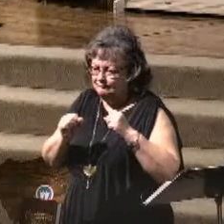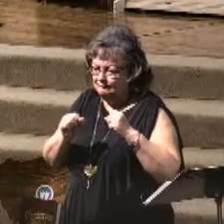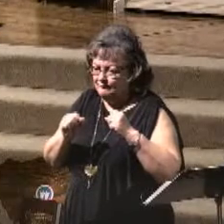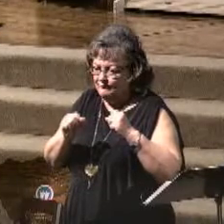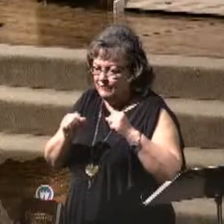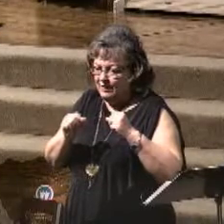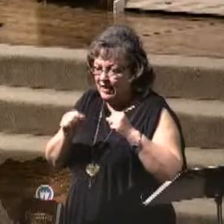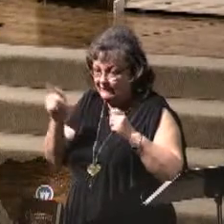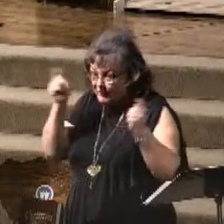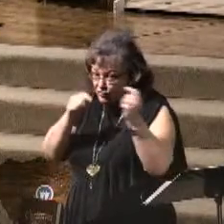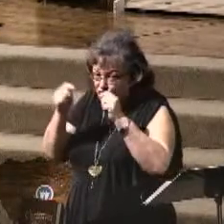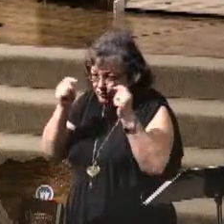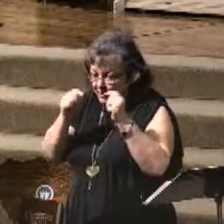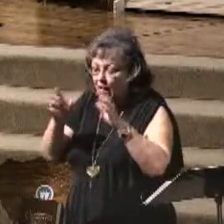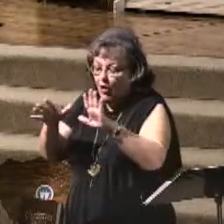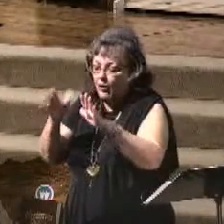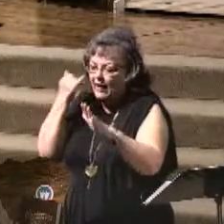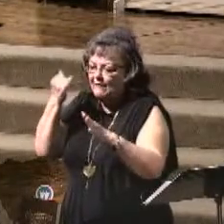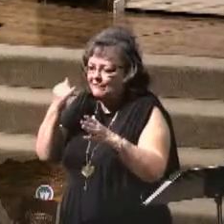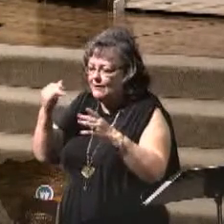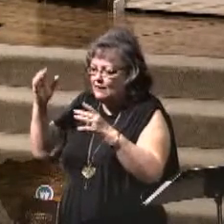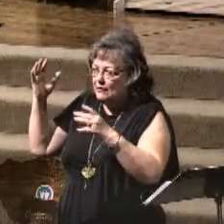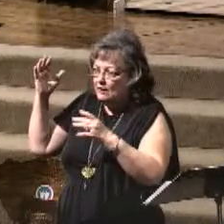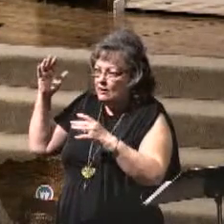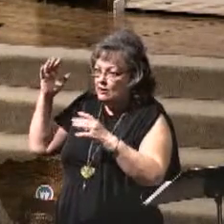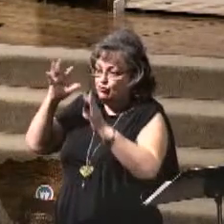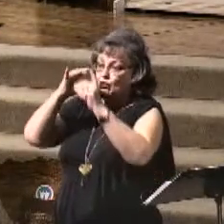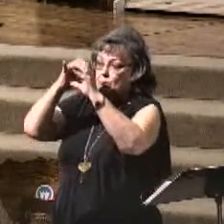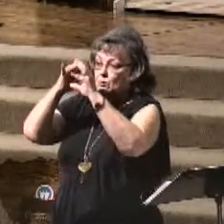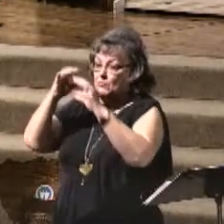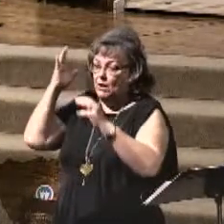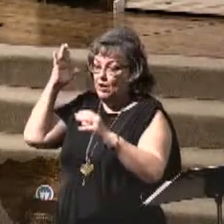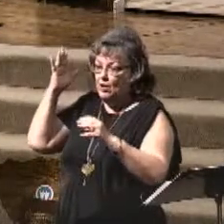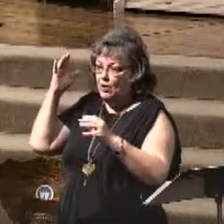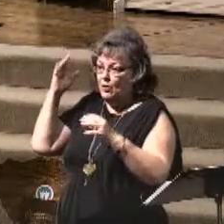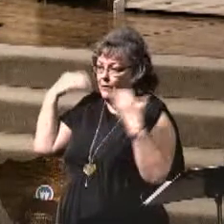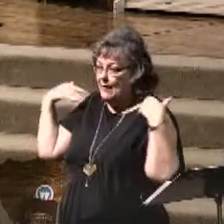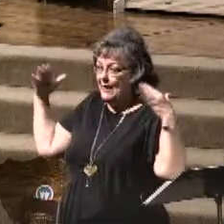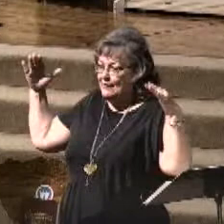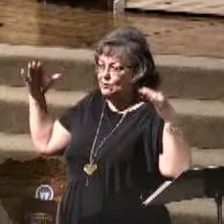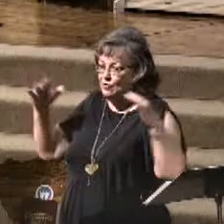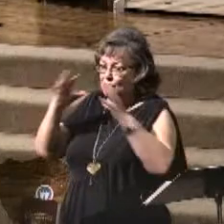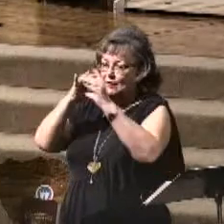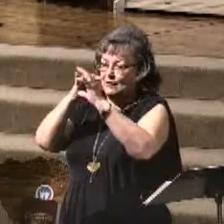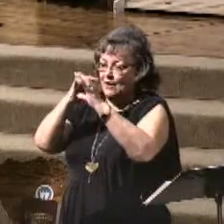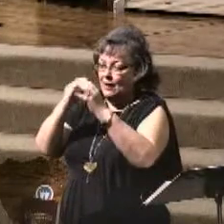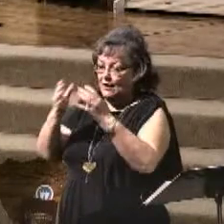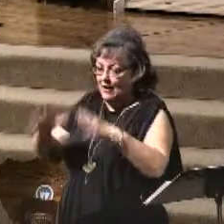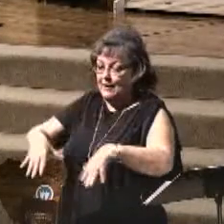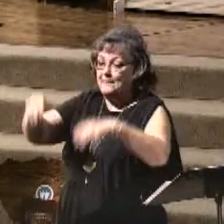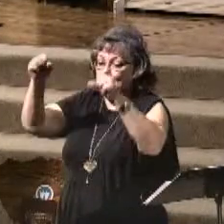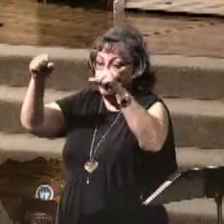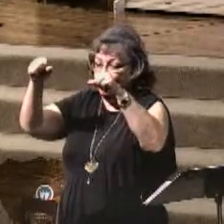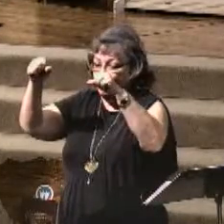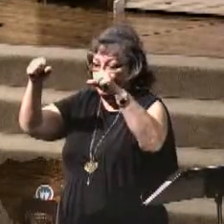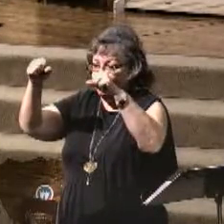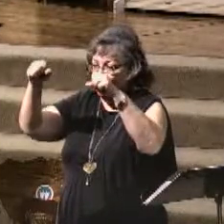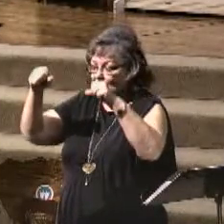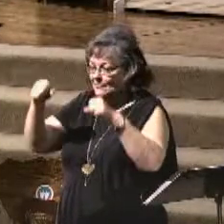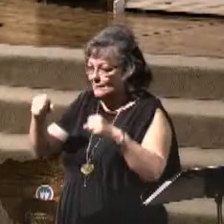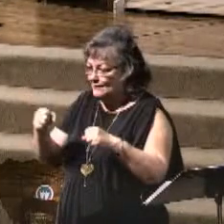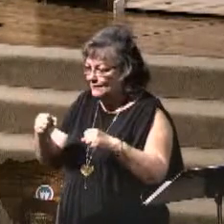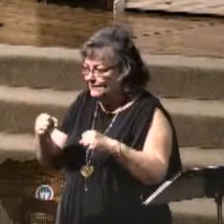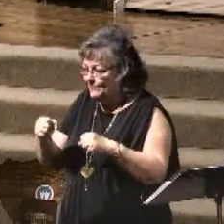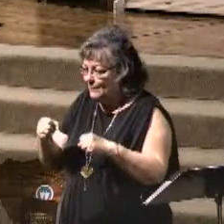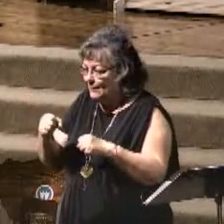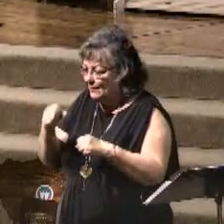If the trumpet were to blow, and the voice of the archangel, and Jesus Christ says, come up hither, as it says in Revelation